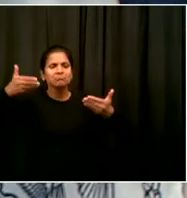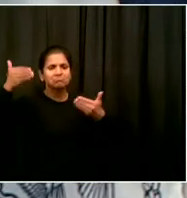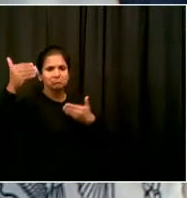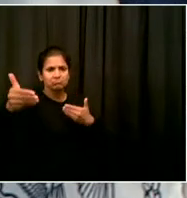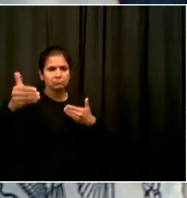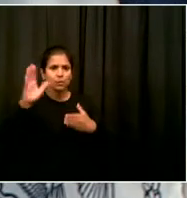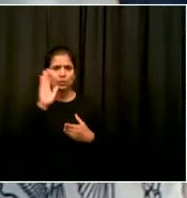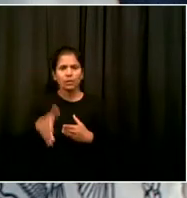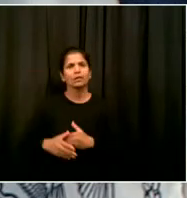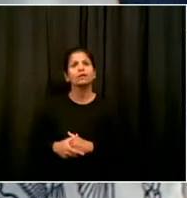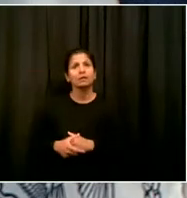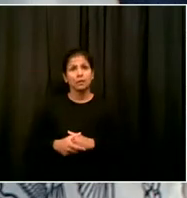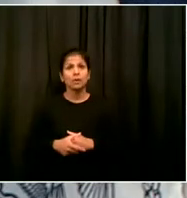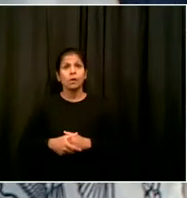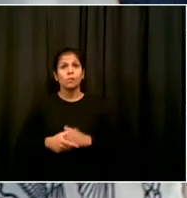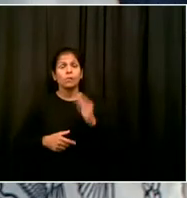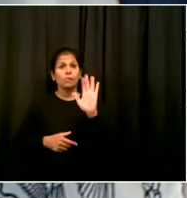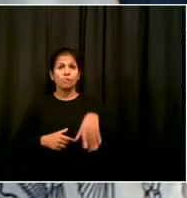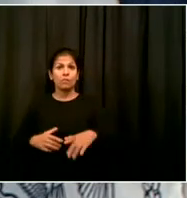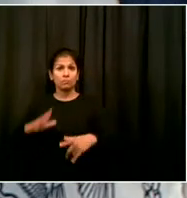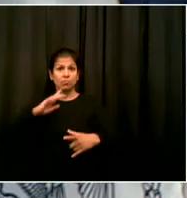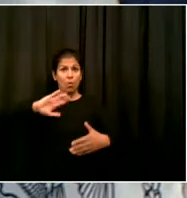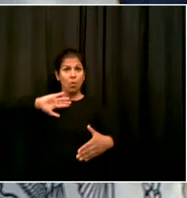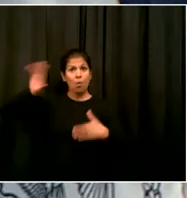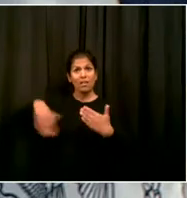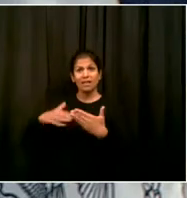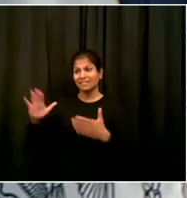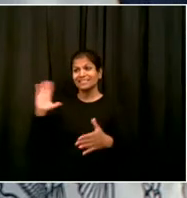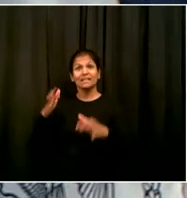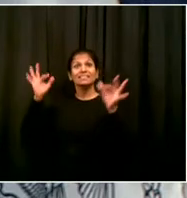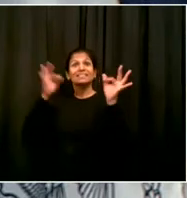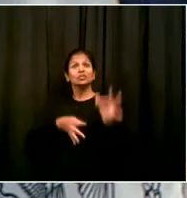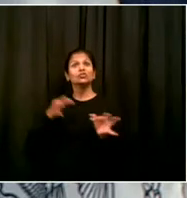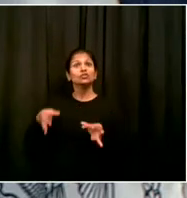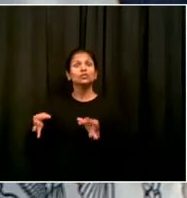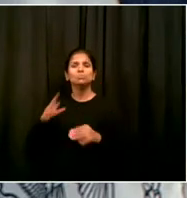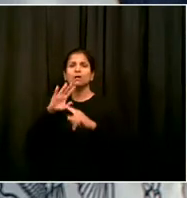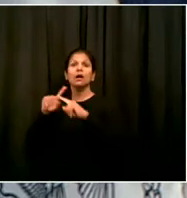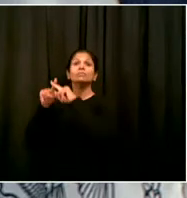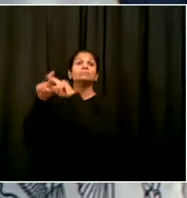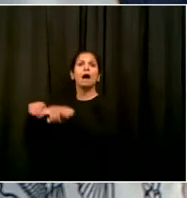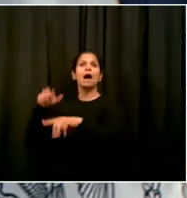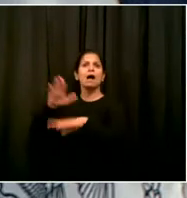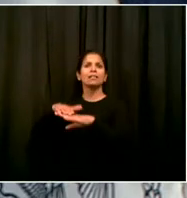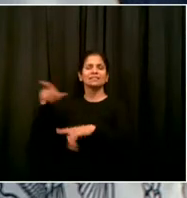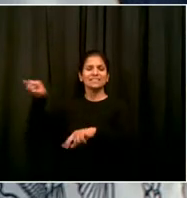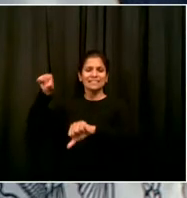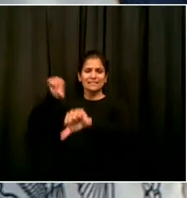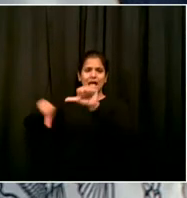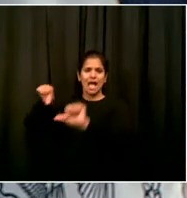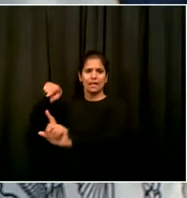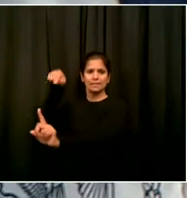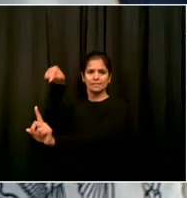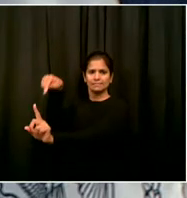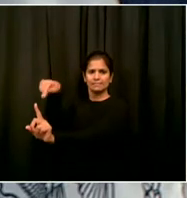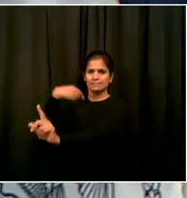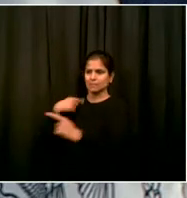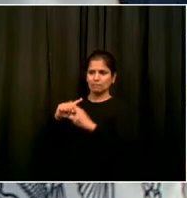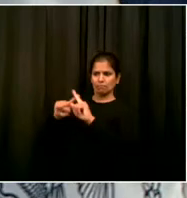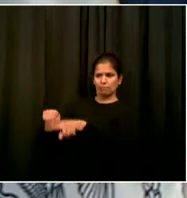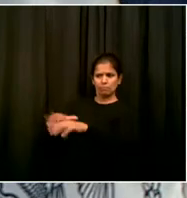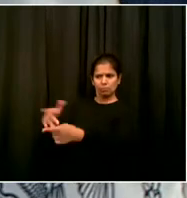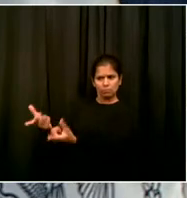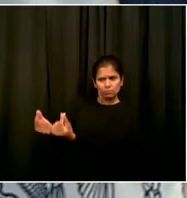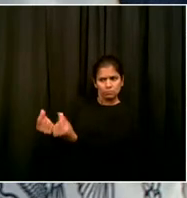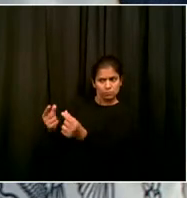science. Go ahead, Marsha. Just a follow-up question. So I'm hearing from you, I think, that you're concerned about